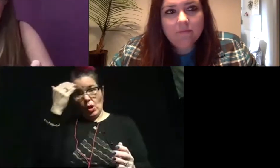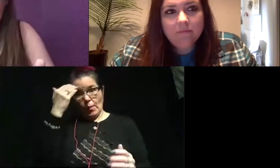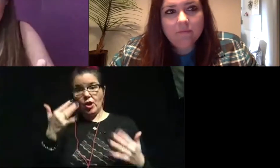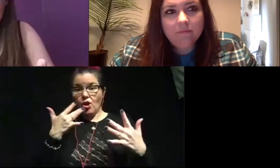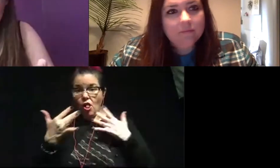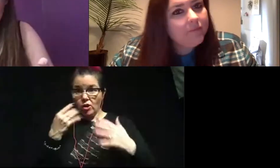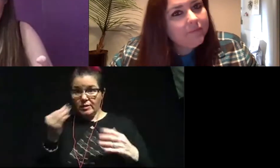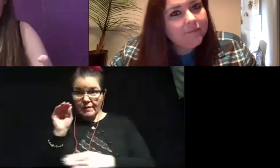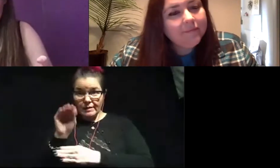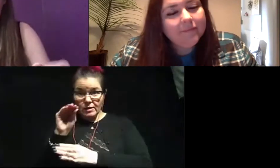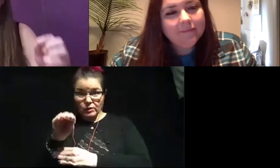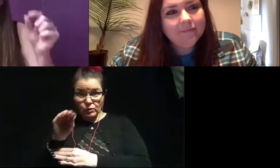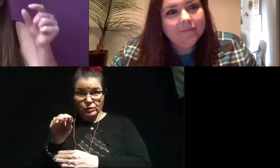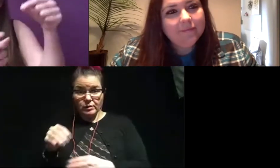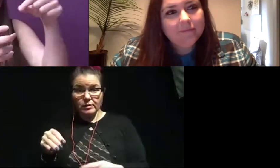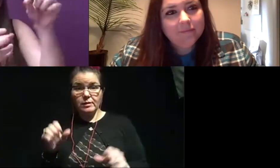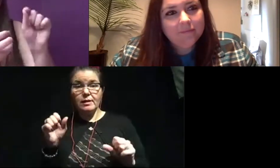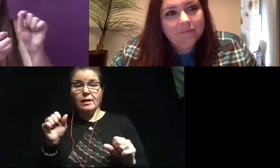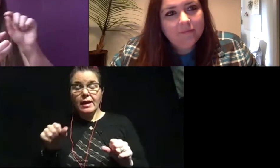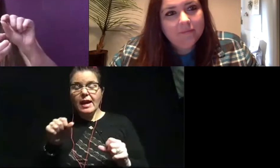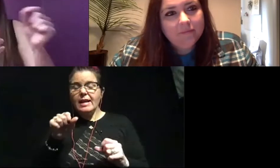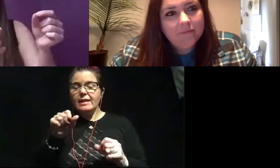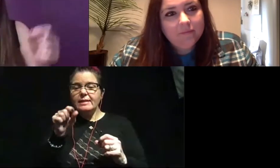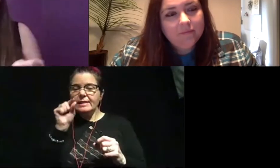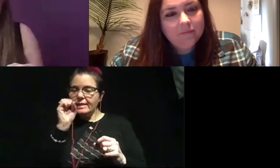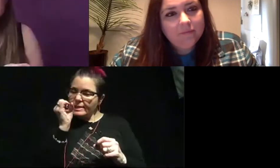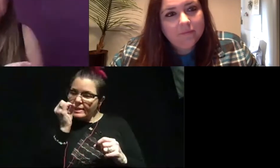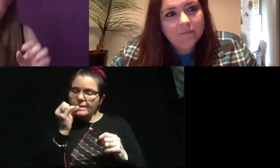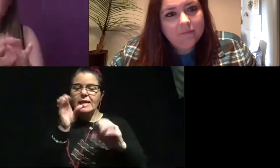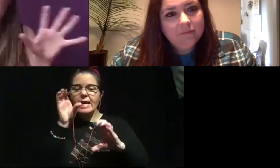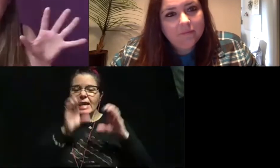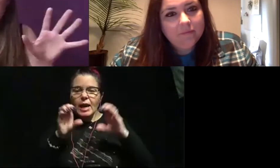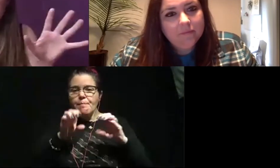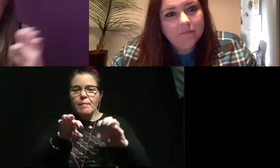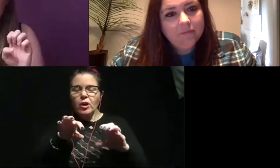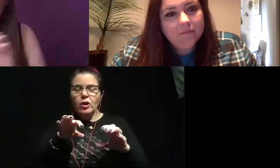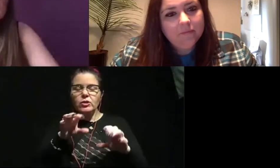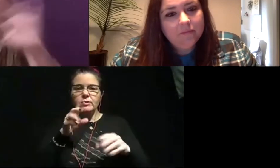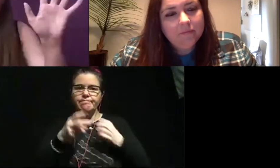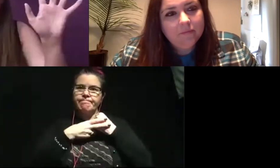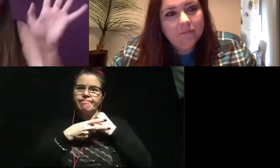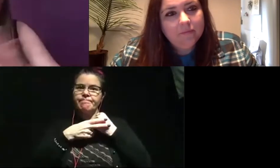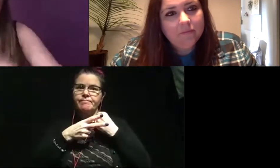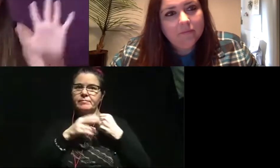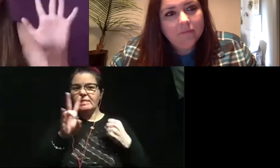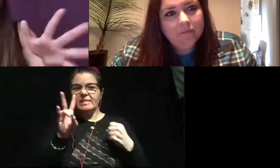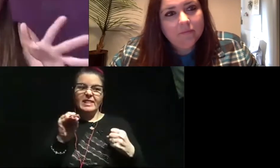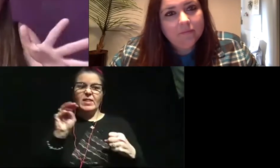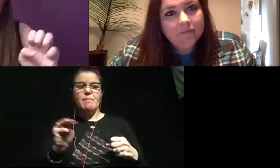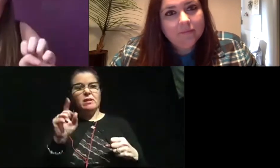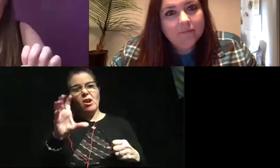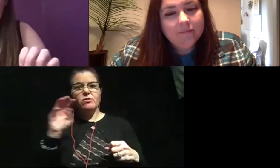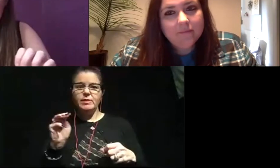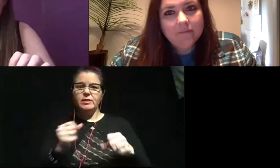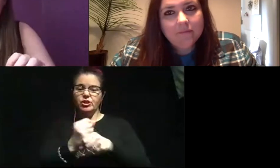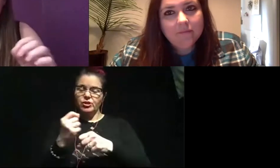dinosaurs? We can get teeny tiny little chemical things that have been preserved for 70 million years, 100 million years,